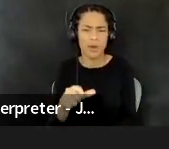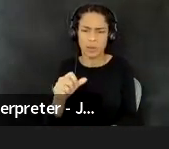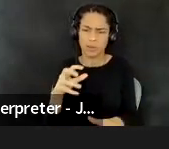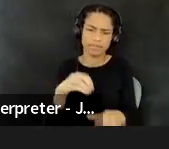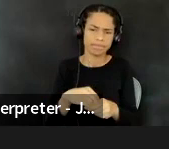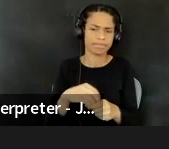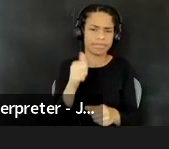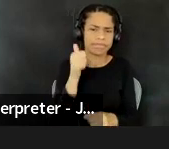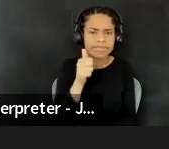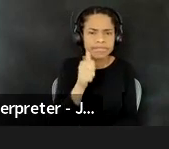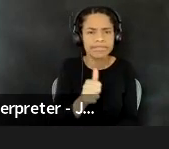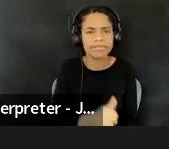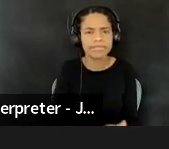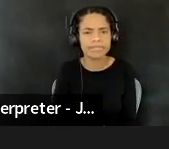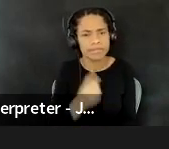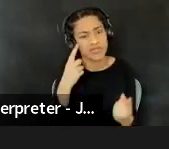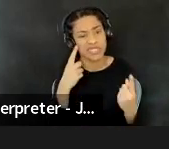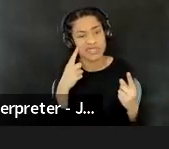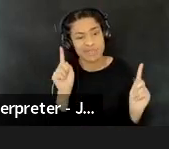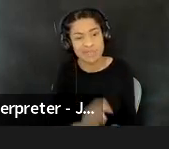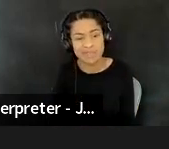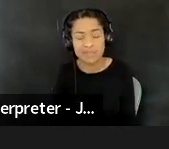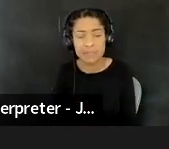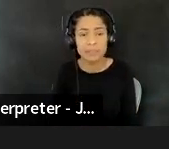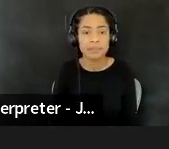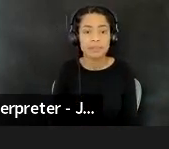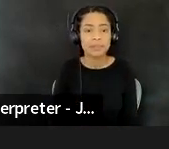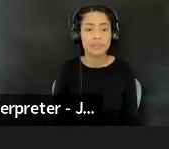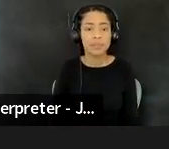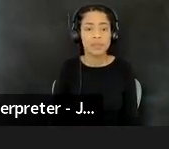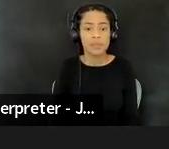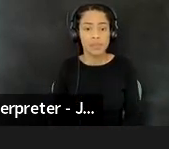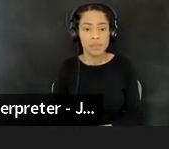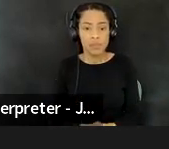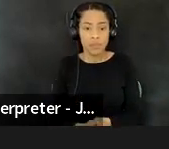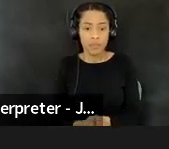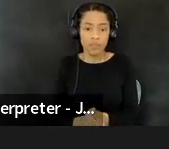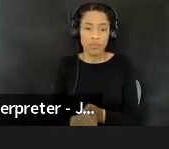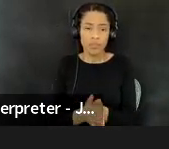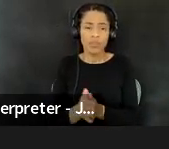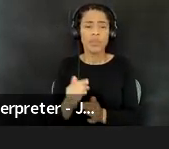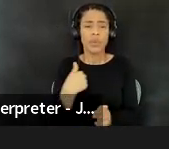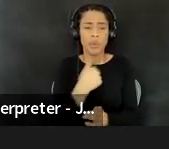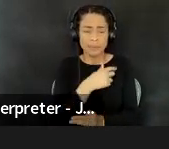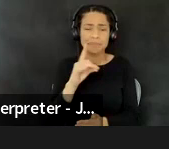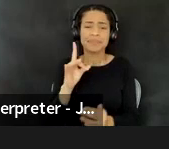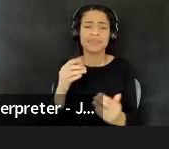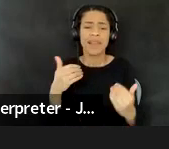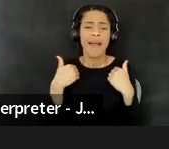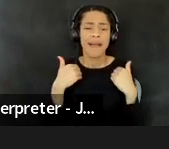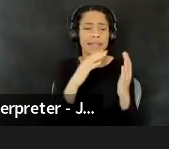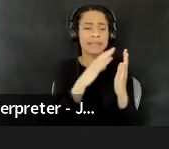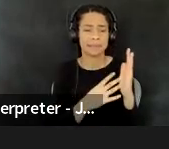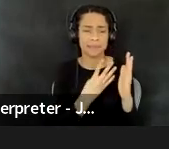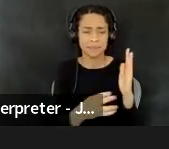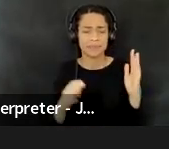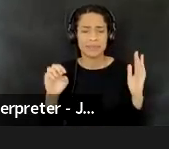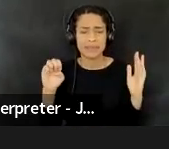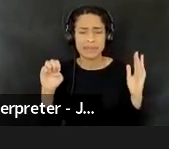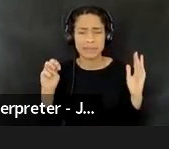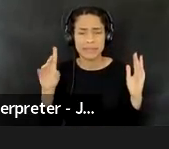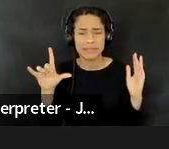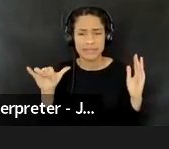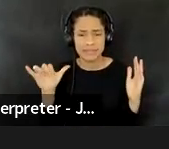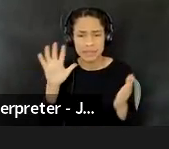So, um, uh, there was a, uh, um, a syllabus that was put together that Emily will speak a little bit about,